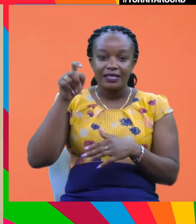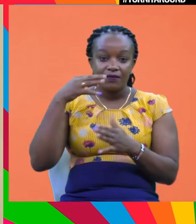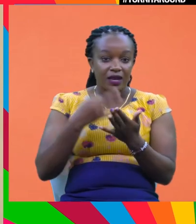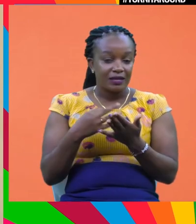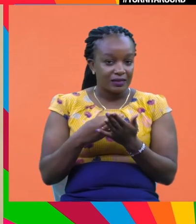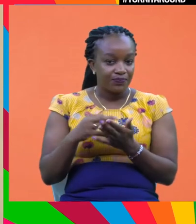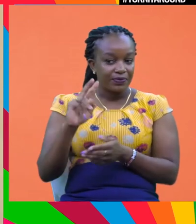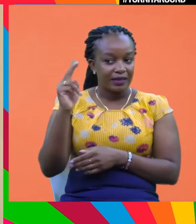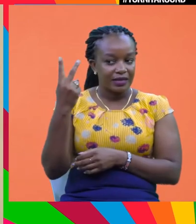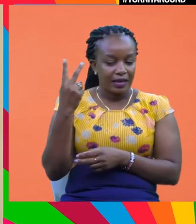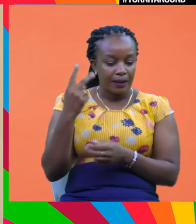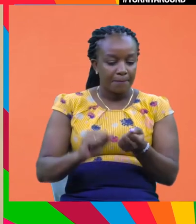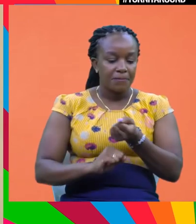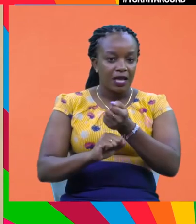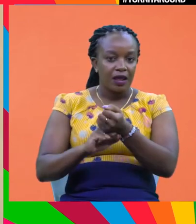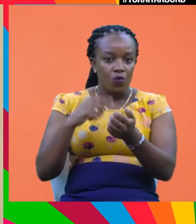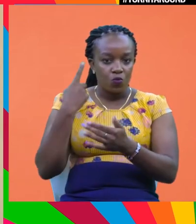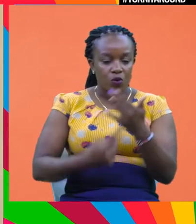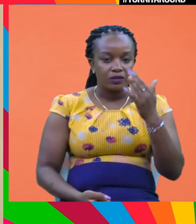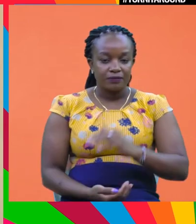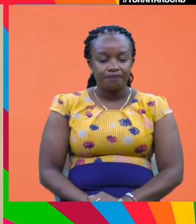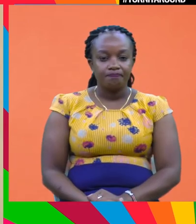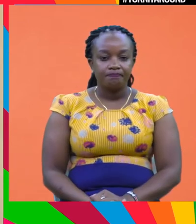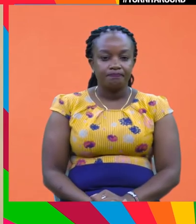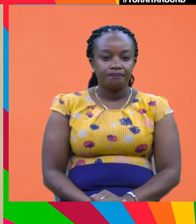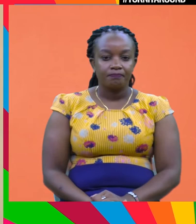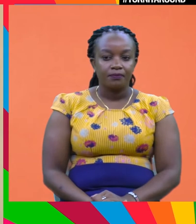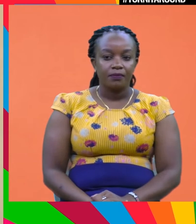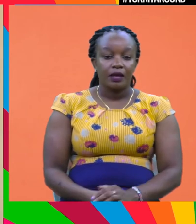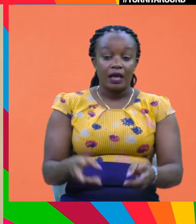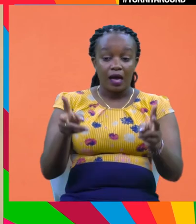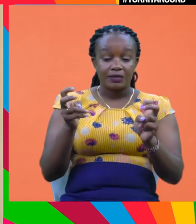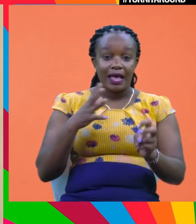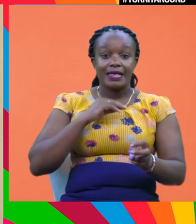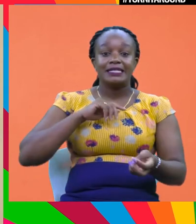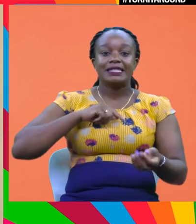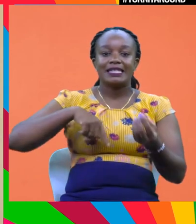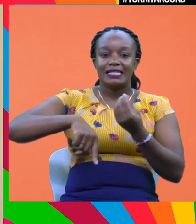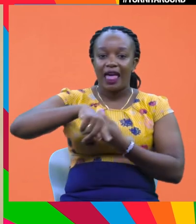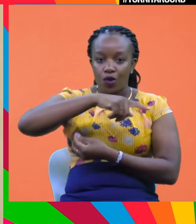The second pillar would be capture and recycling carbon.